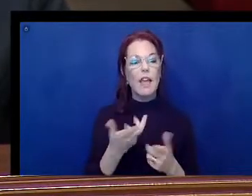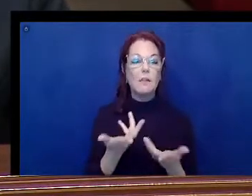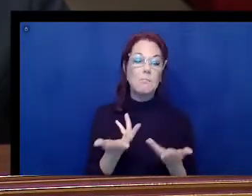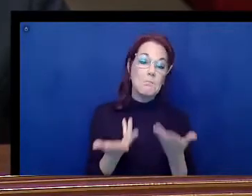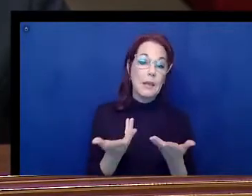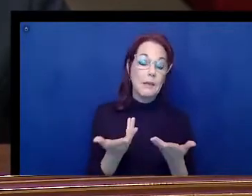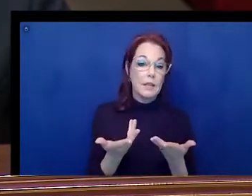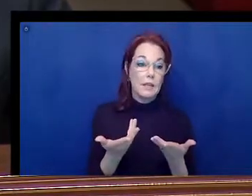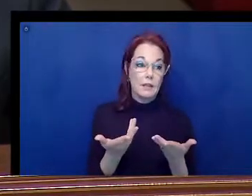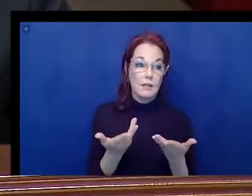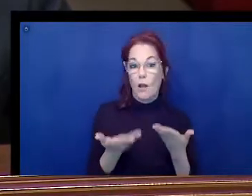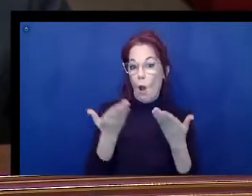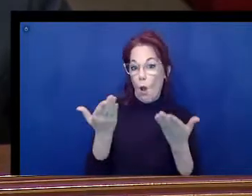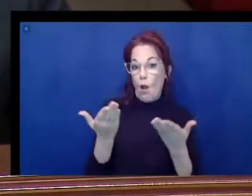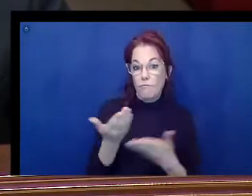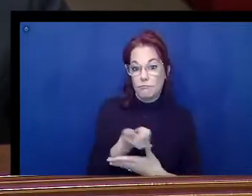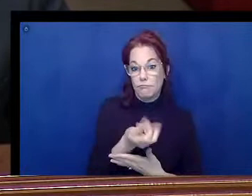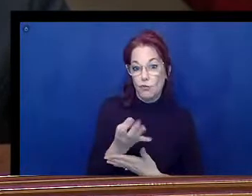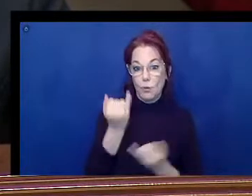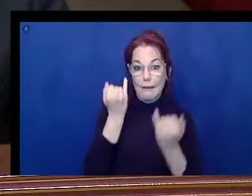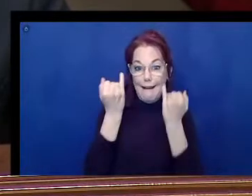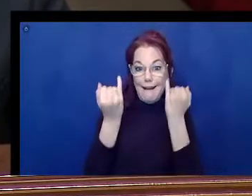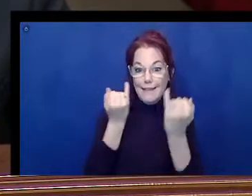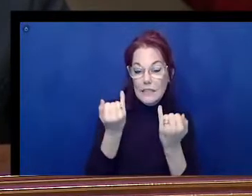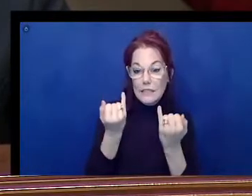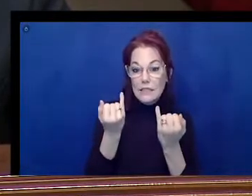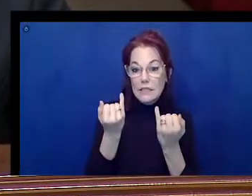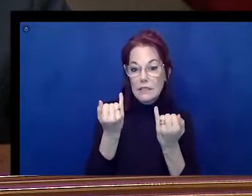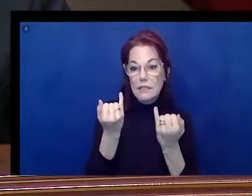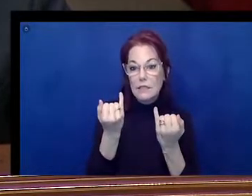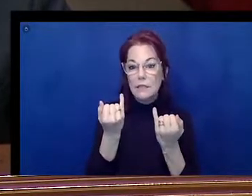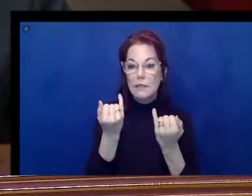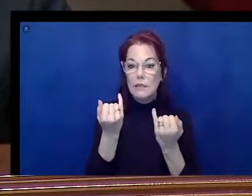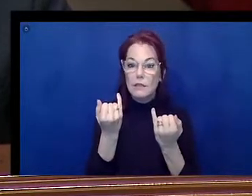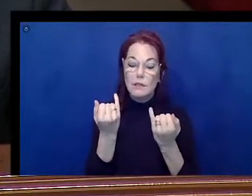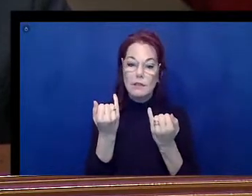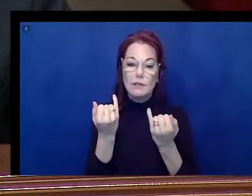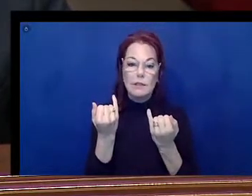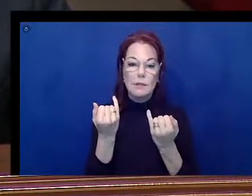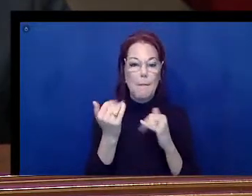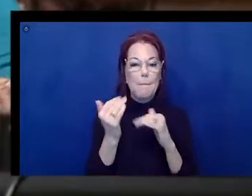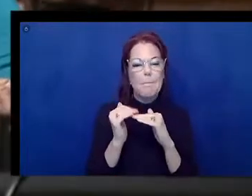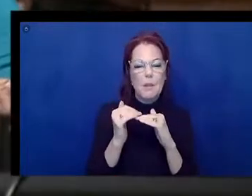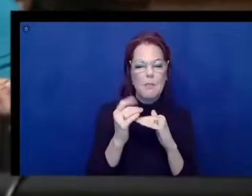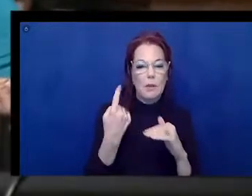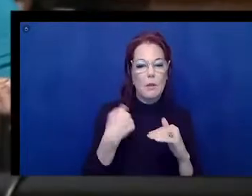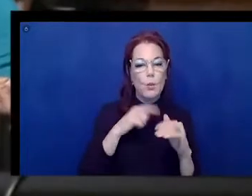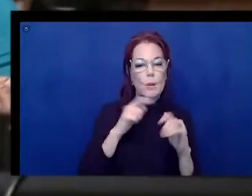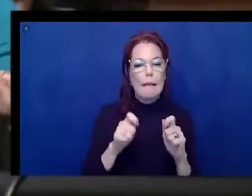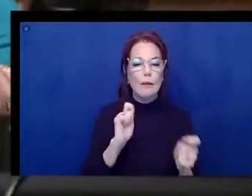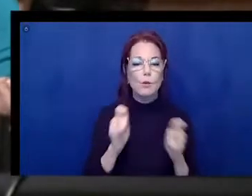give us a few ideas on what minimally needs to be done to see a difference. Sure.